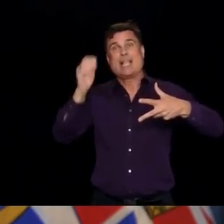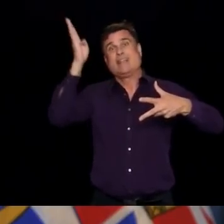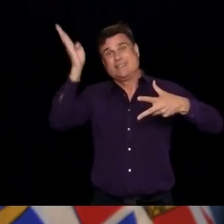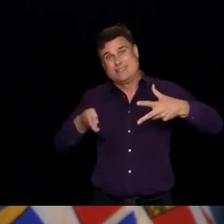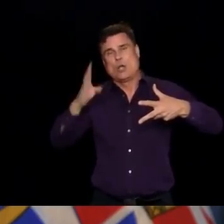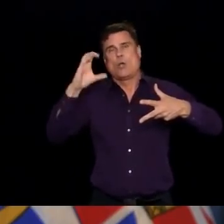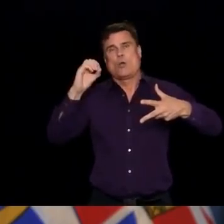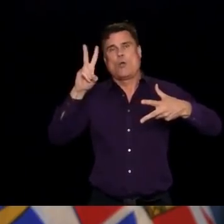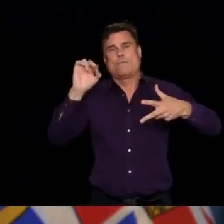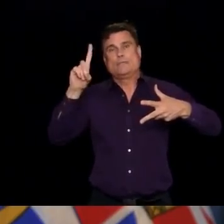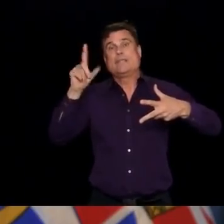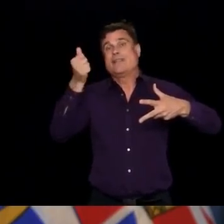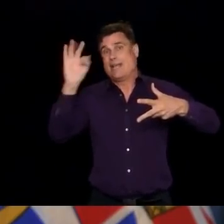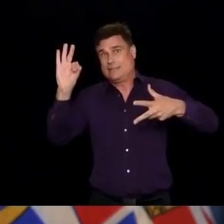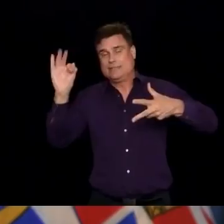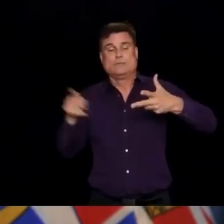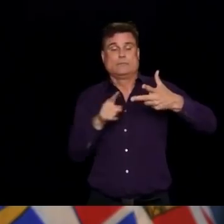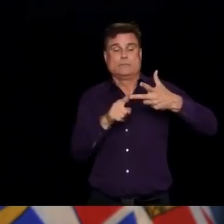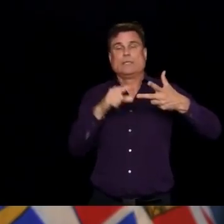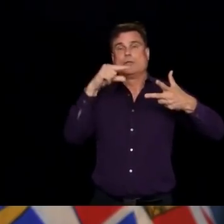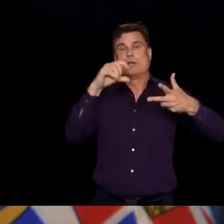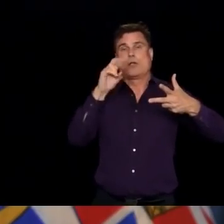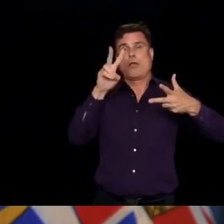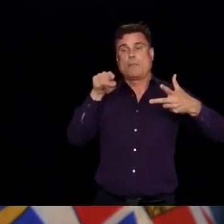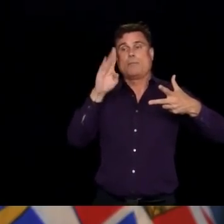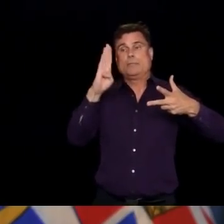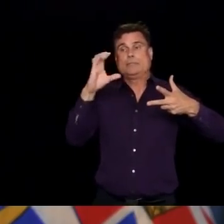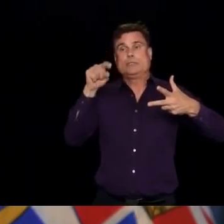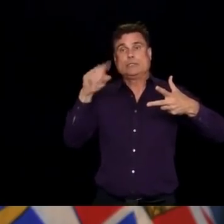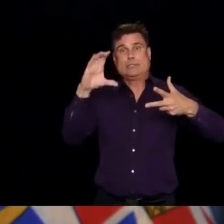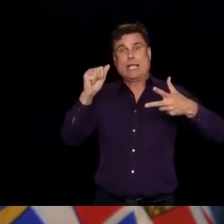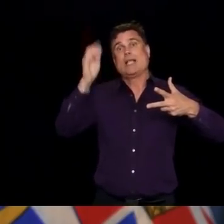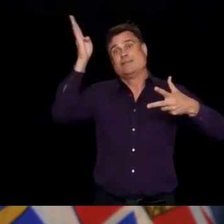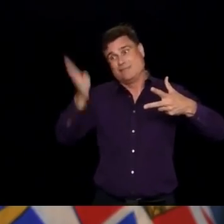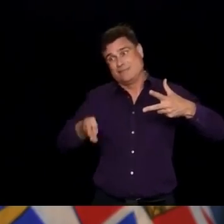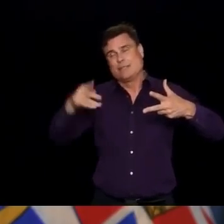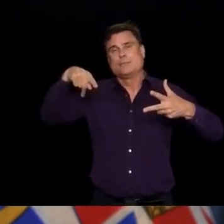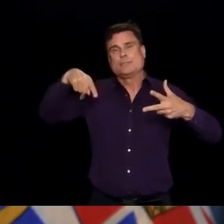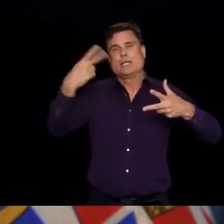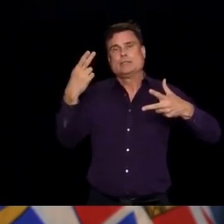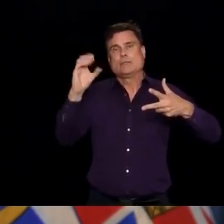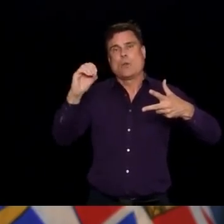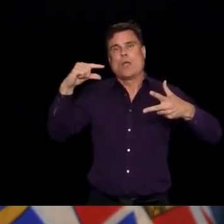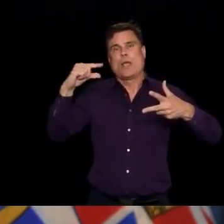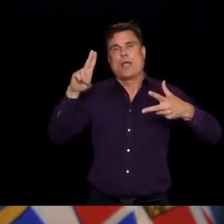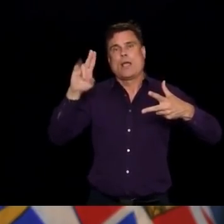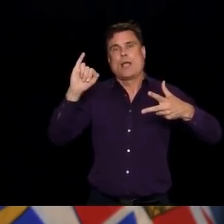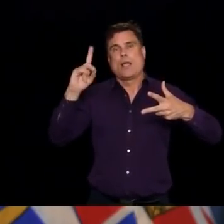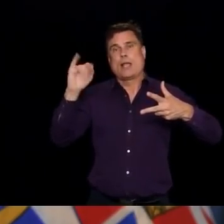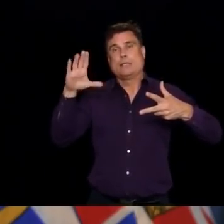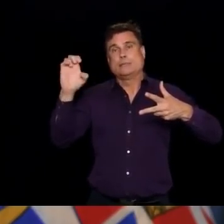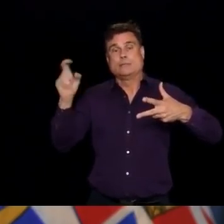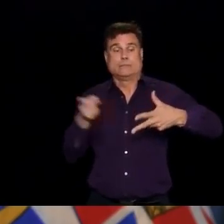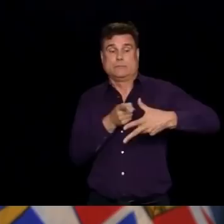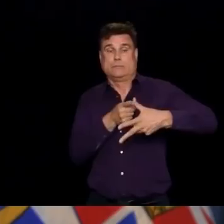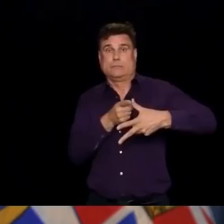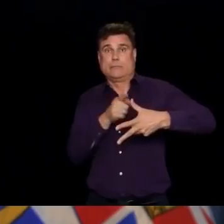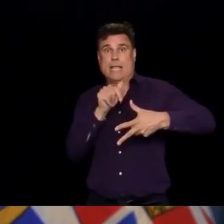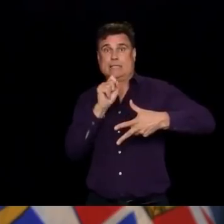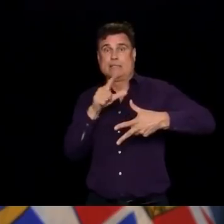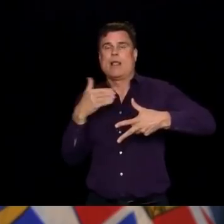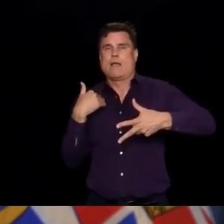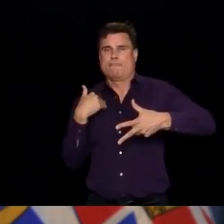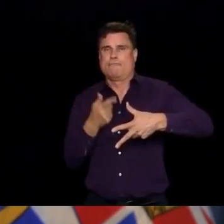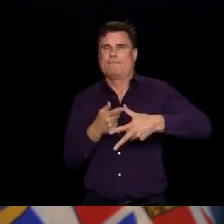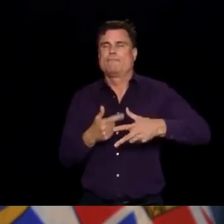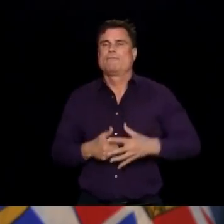gov.bc.ca forward slash COVID-19. And for a full listing, testing of the provincial health officer's orders, gov.bc.ca